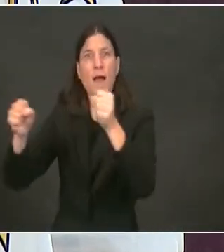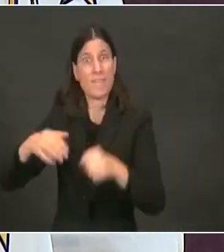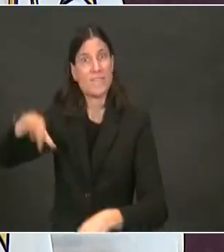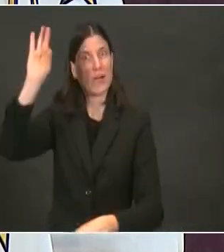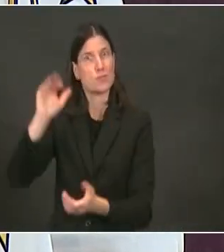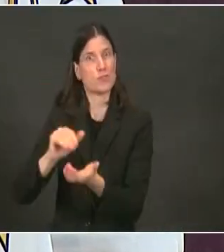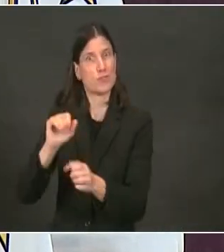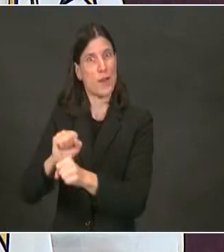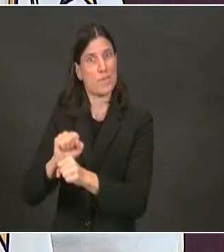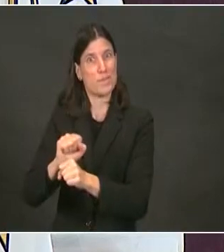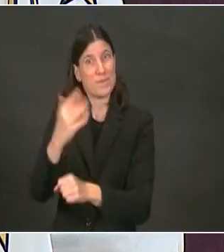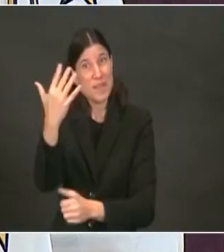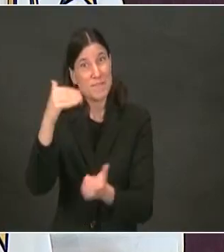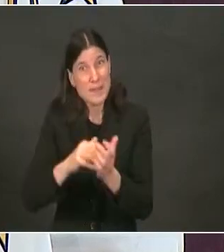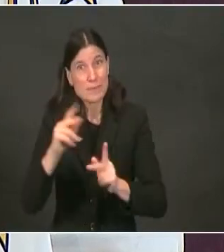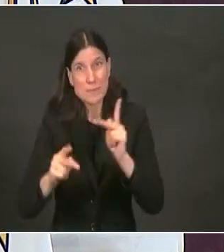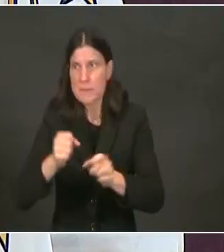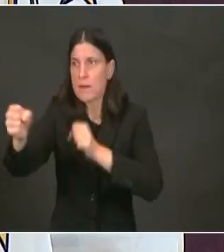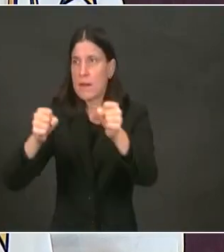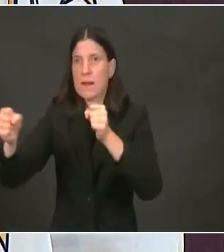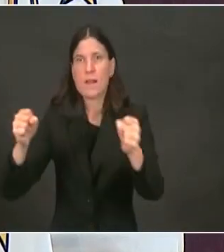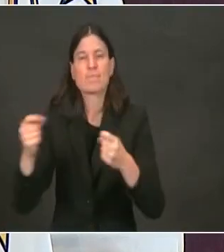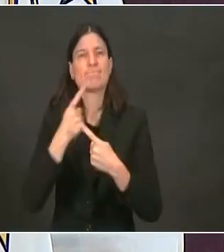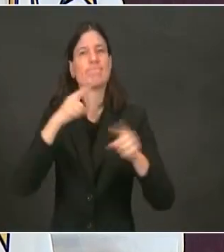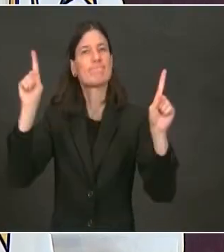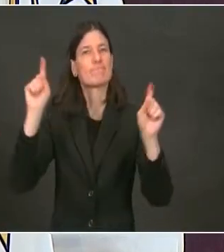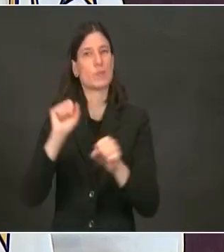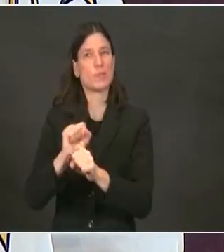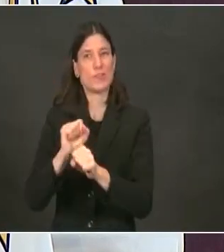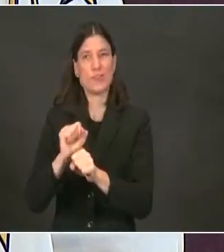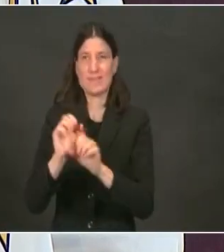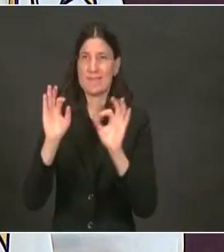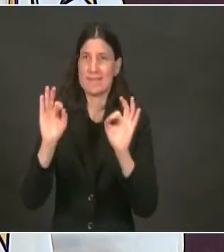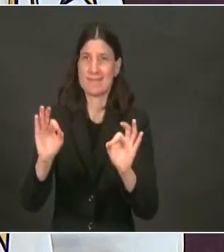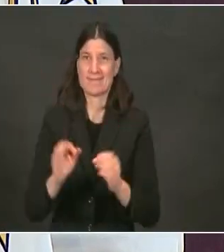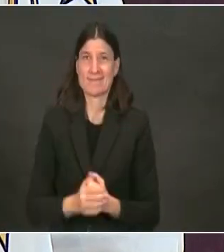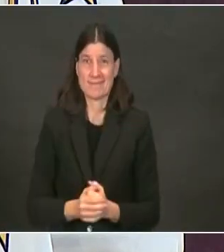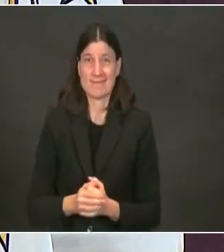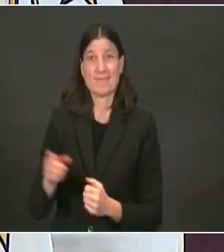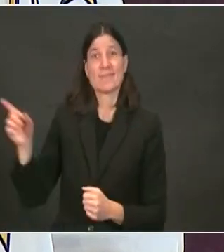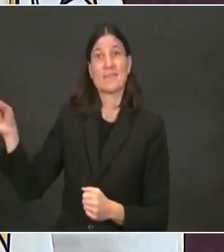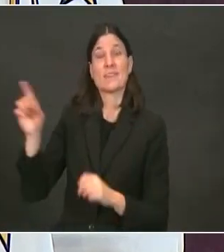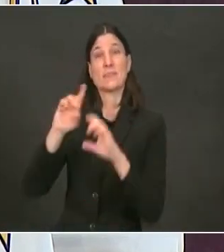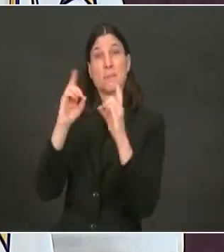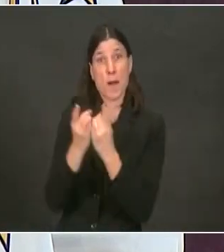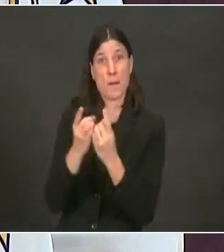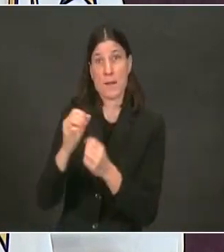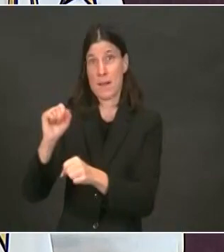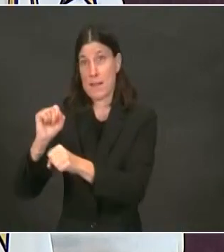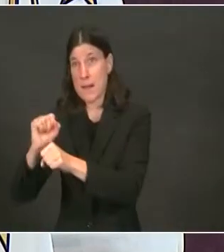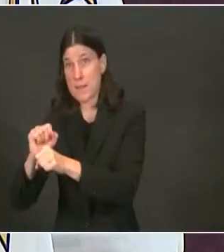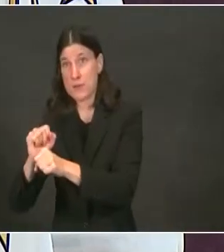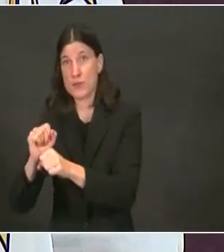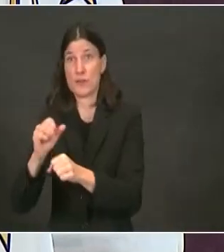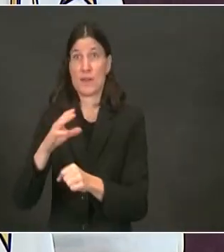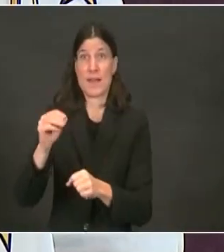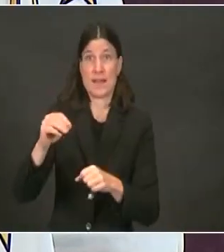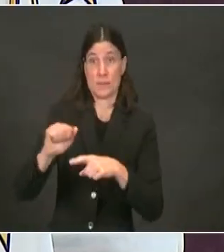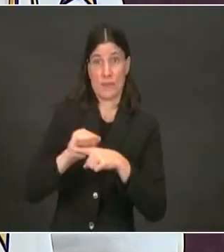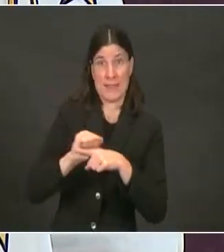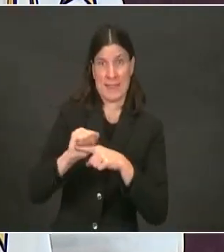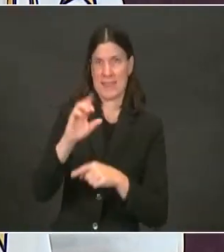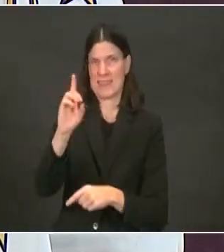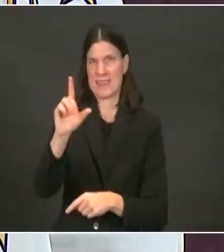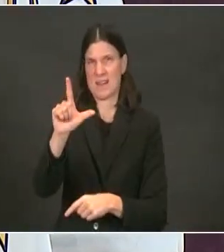That's incredible. That means the Department of Labor and Training, working with Commerce in my office, they've established